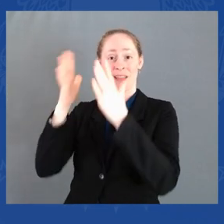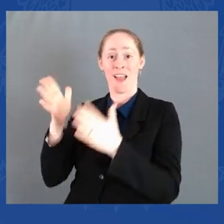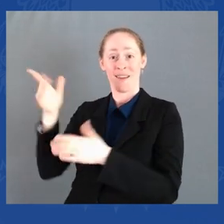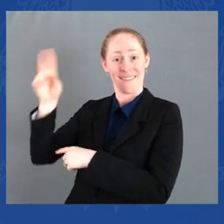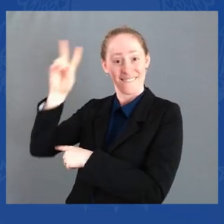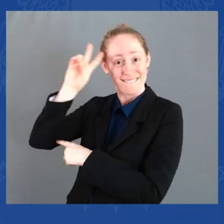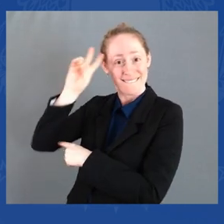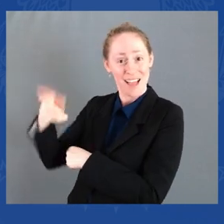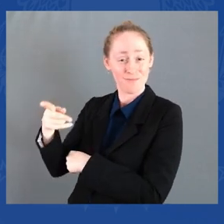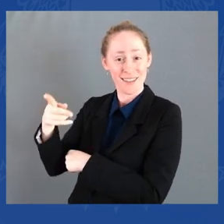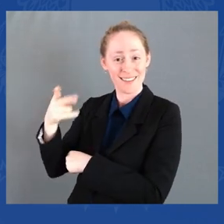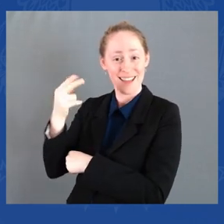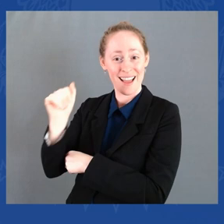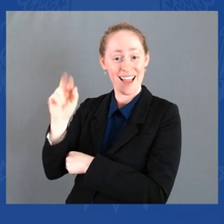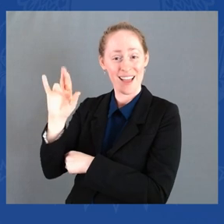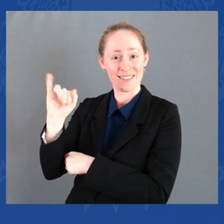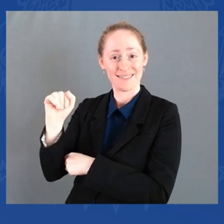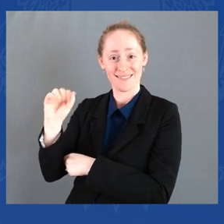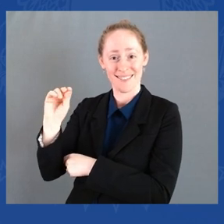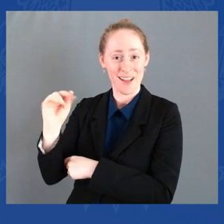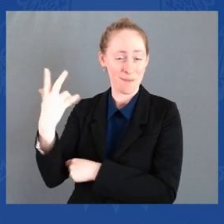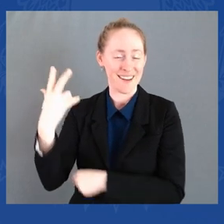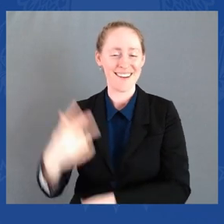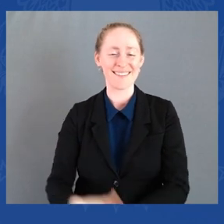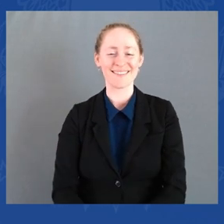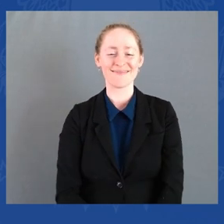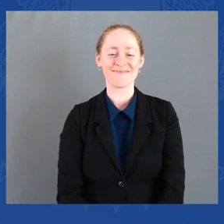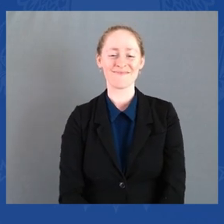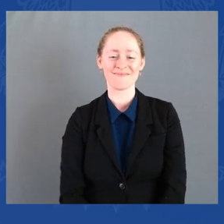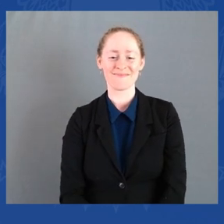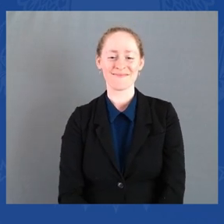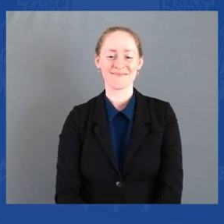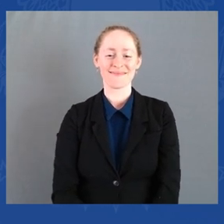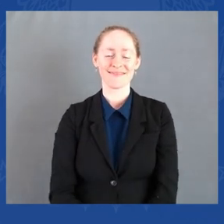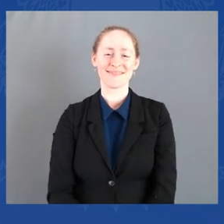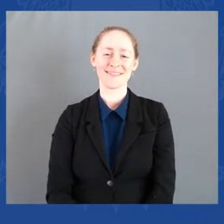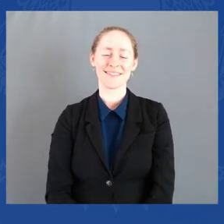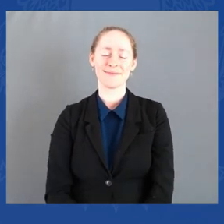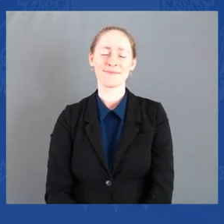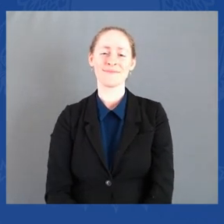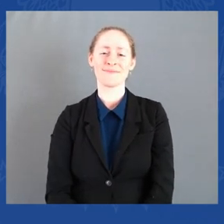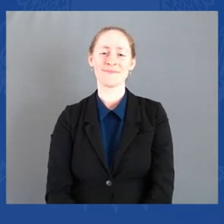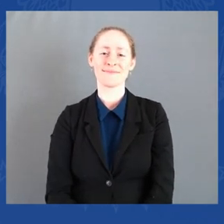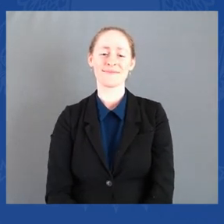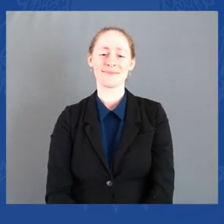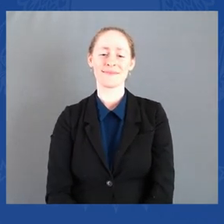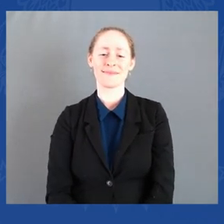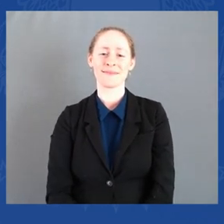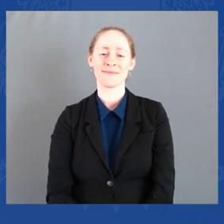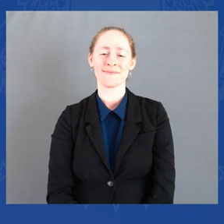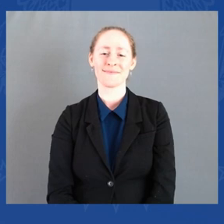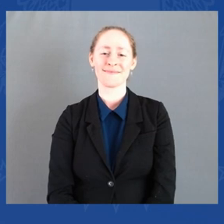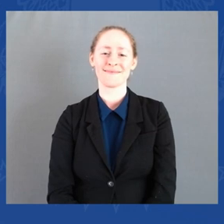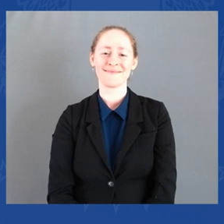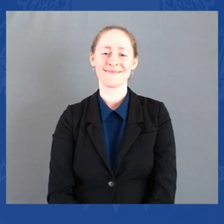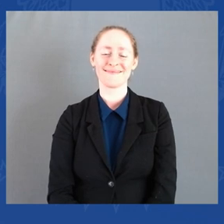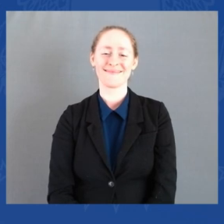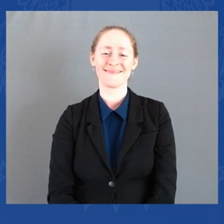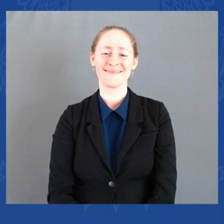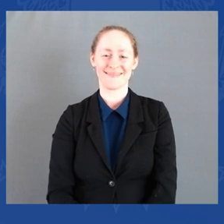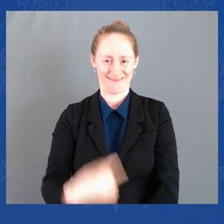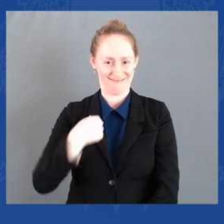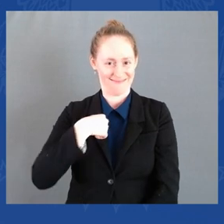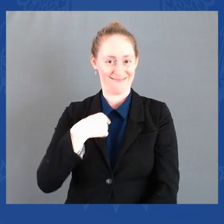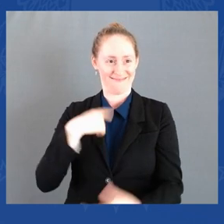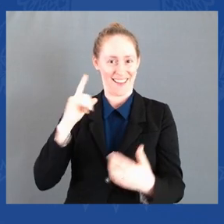One of my fondest memories is meeting with Vice President Harris in her office just before she swore me in as the